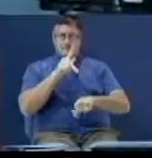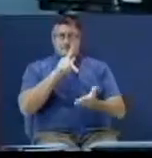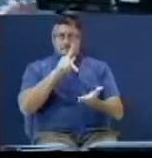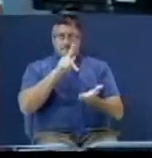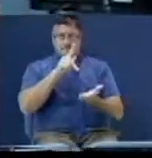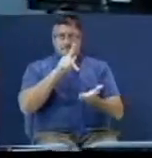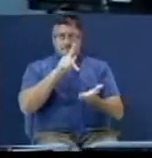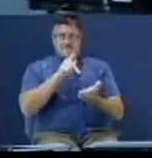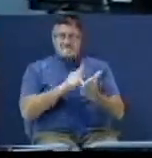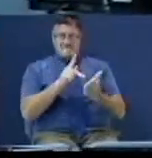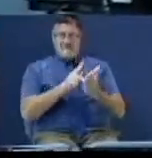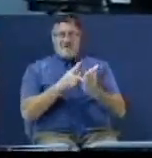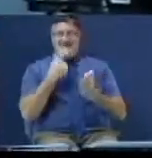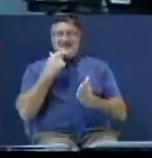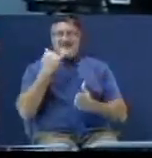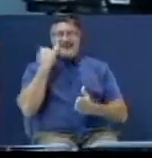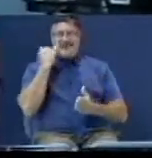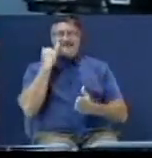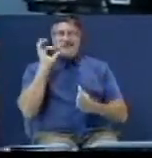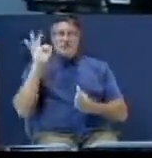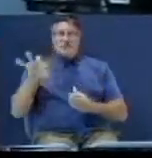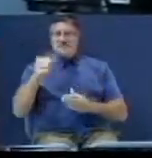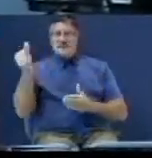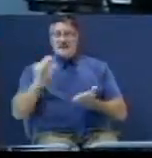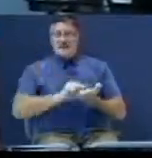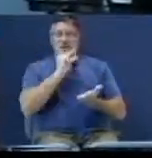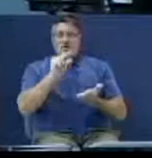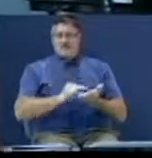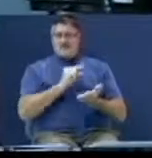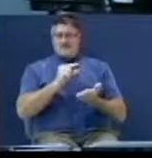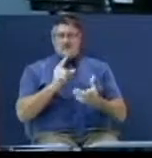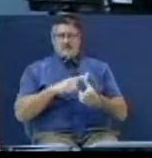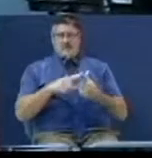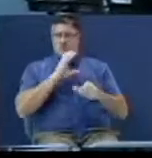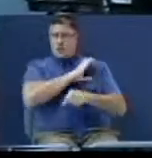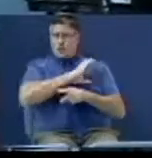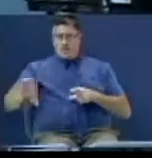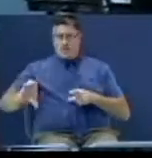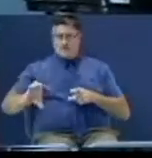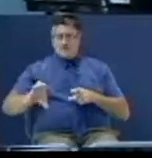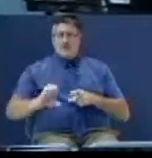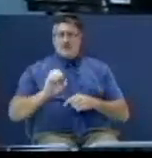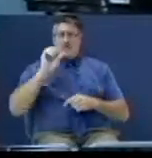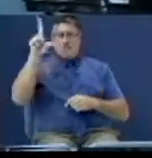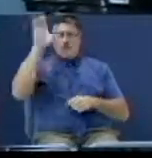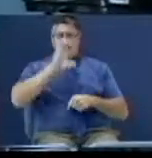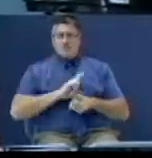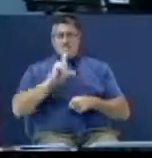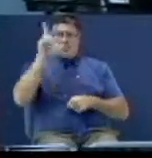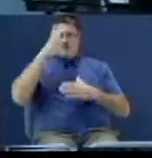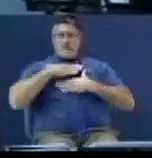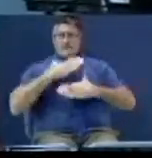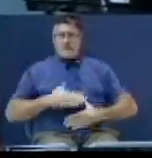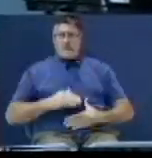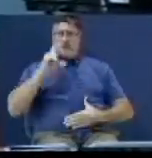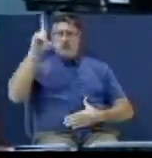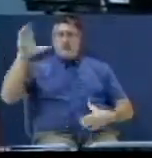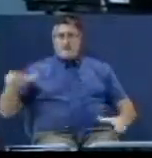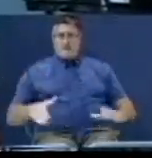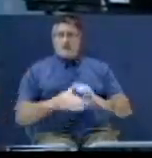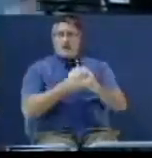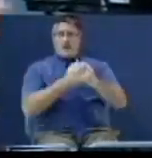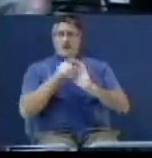And they're trying to blend them in as a compromise. There's no compromiser. There's one church, one body, one blind,